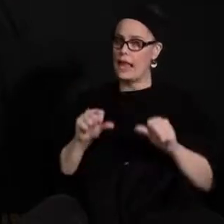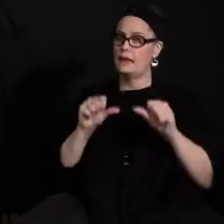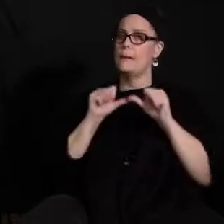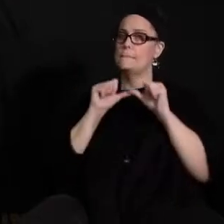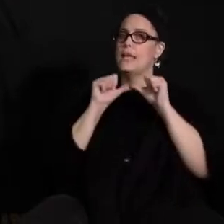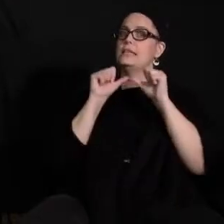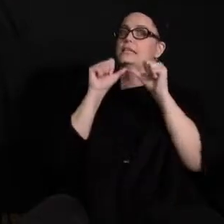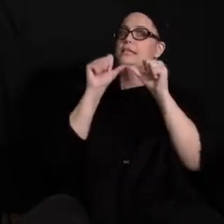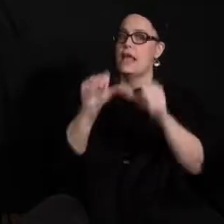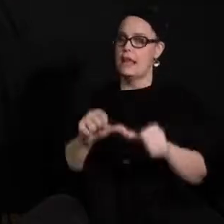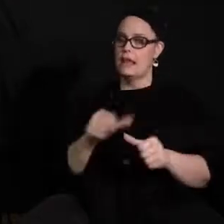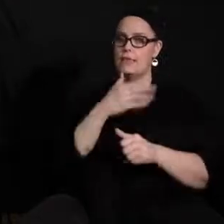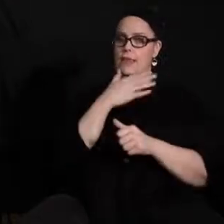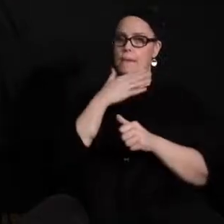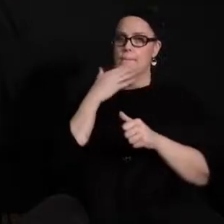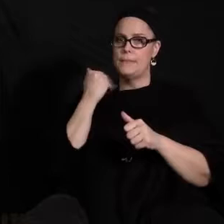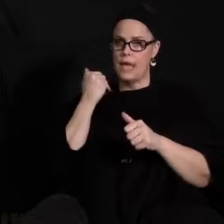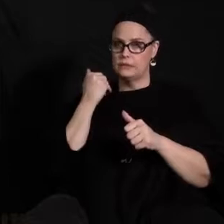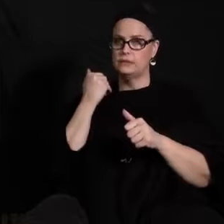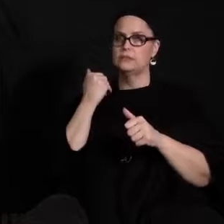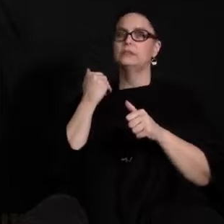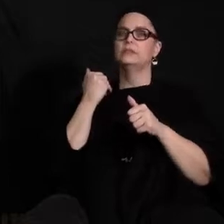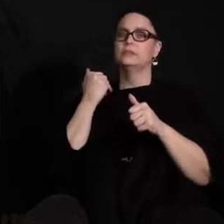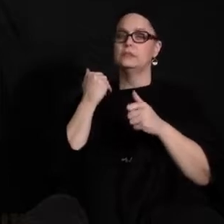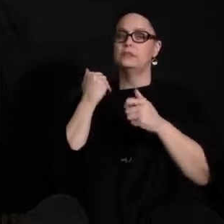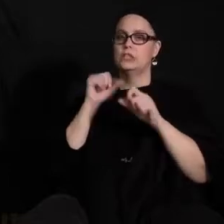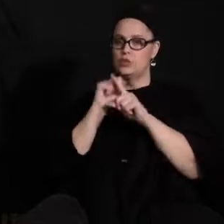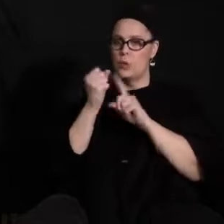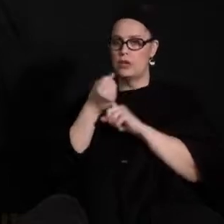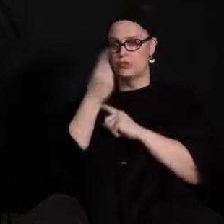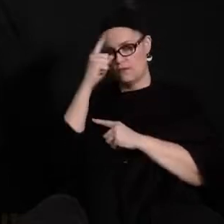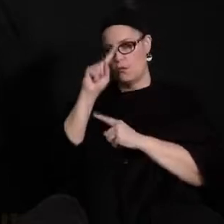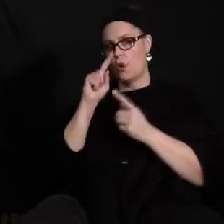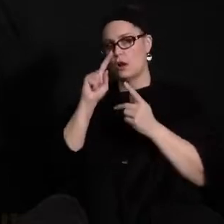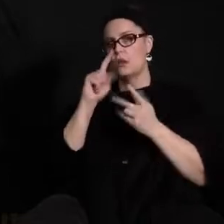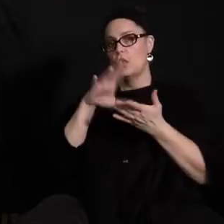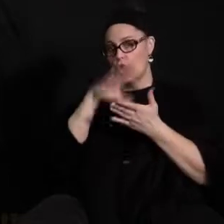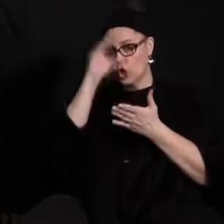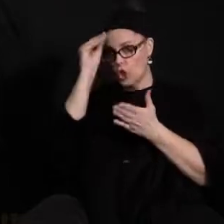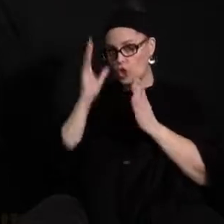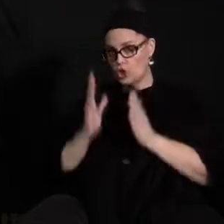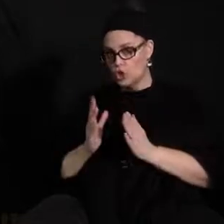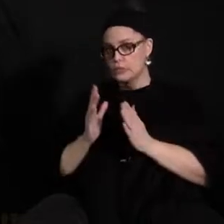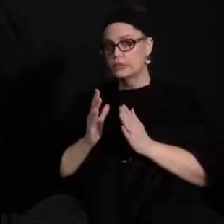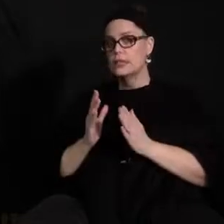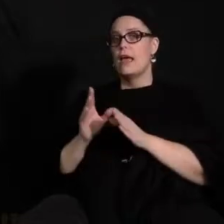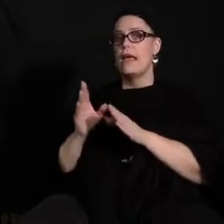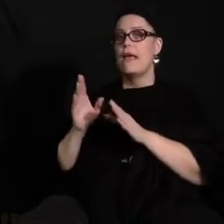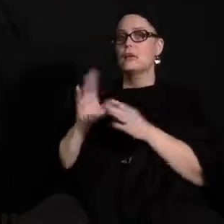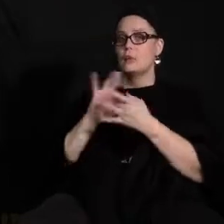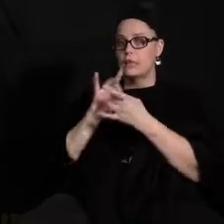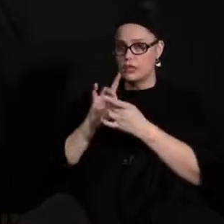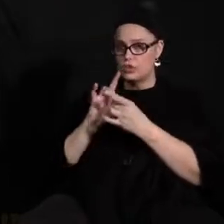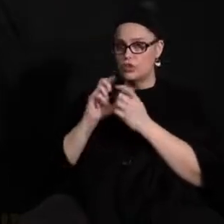best continuity for our learners and maintain those relationships with our teachers so thank you for the question